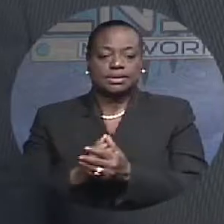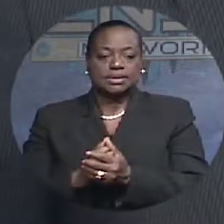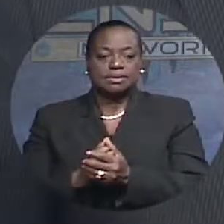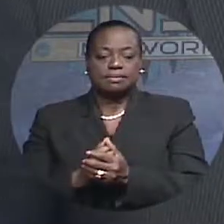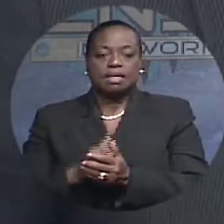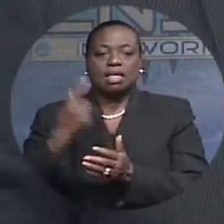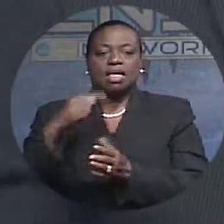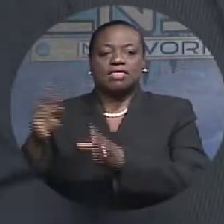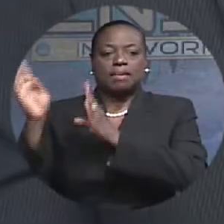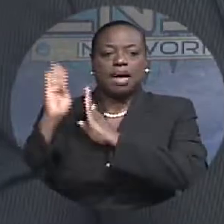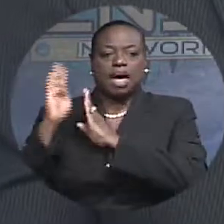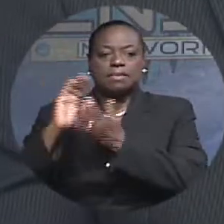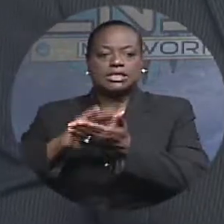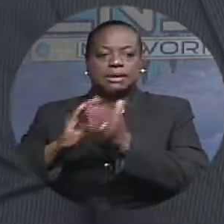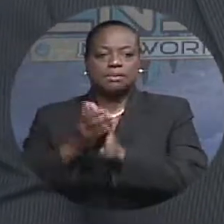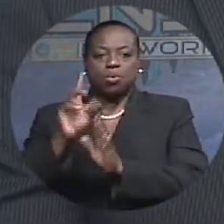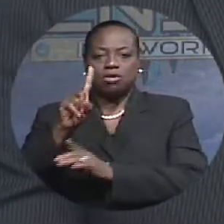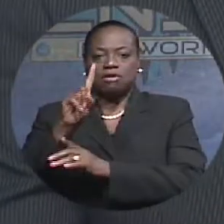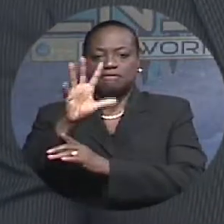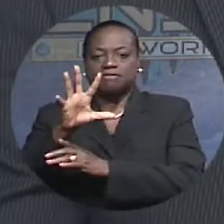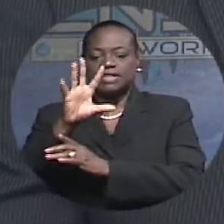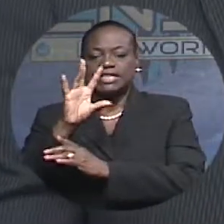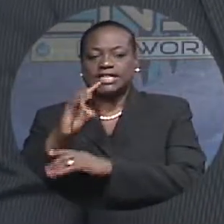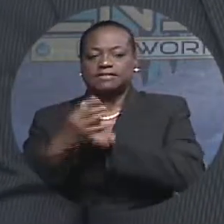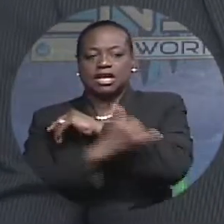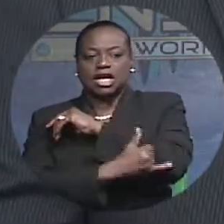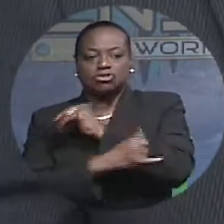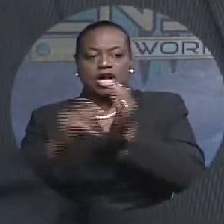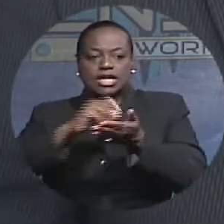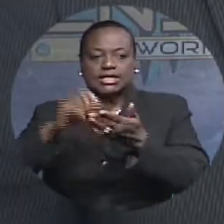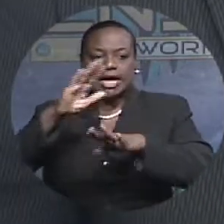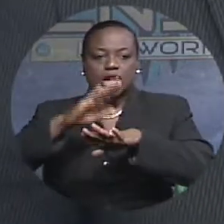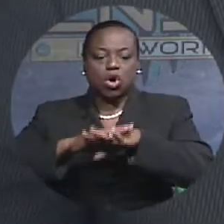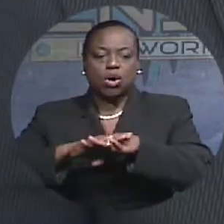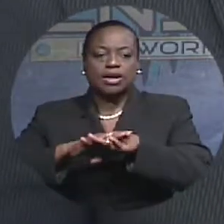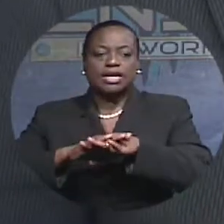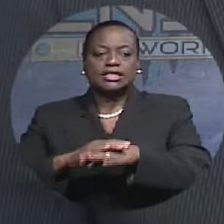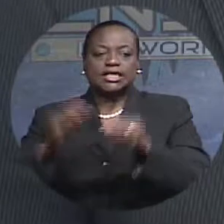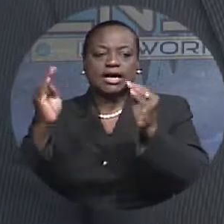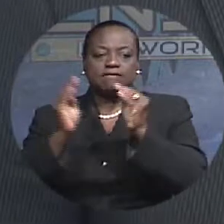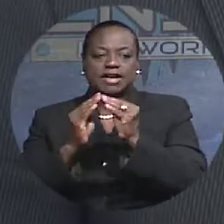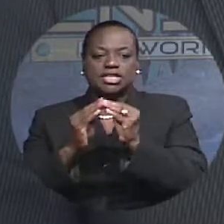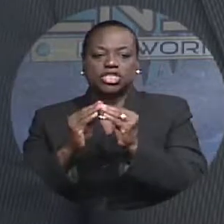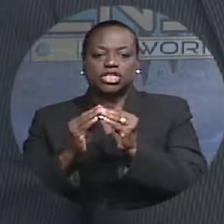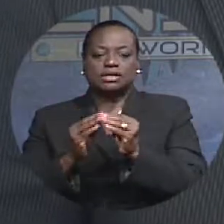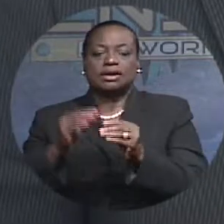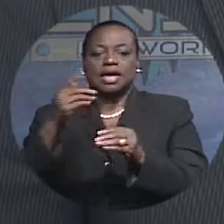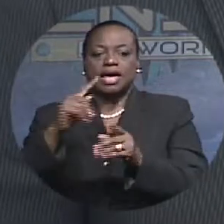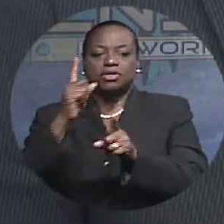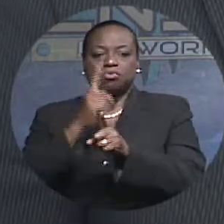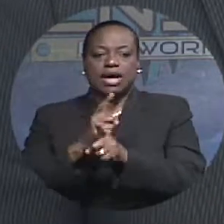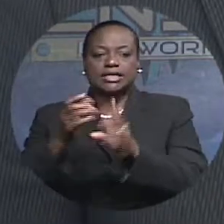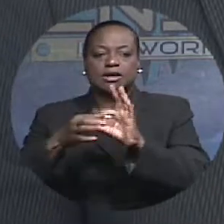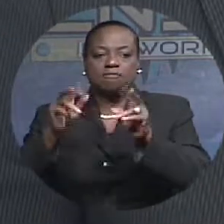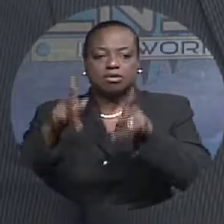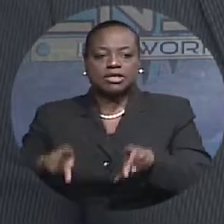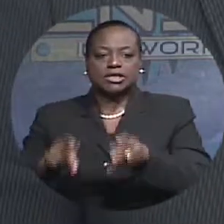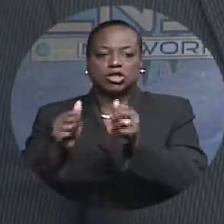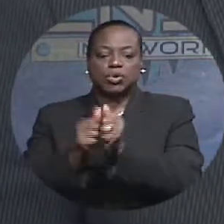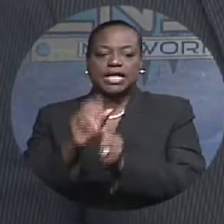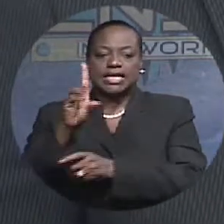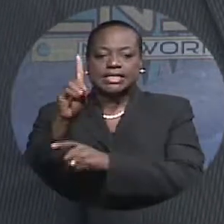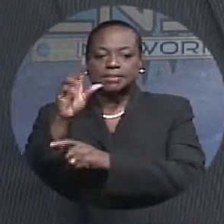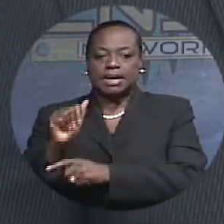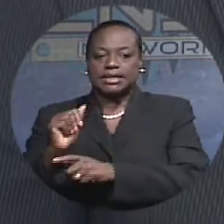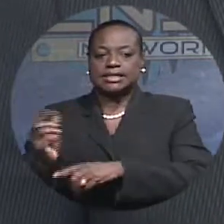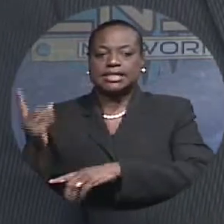The Bahamas became the 157th country to sign on to the Convention on the Rights of Persons with Disabilities today, setting the framework for the